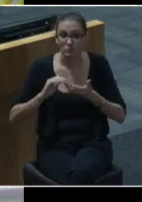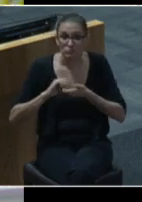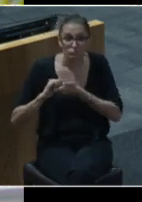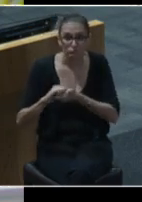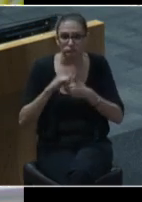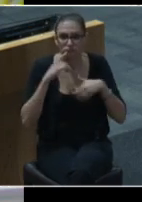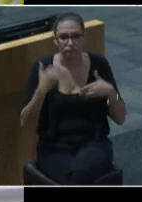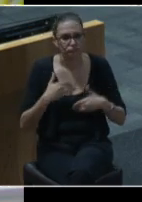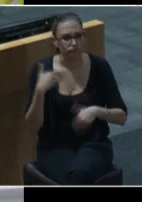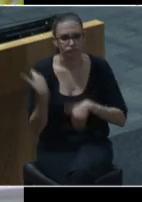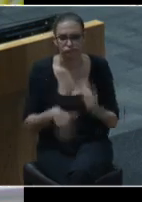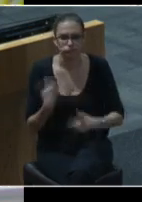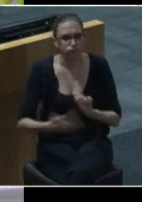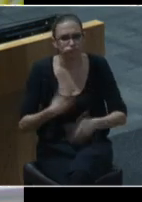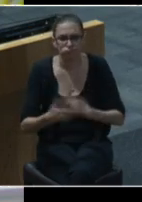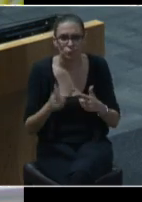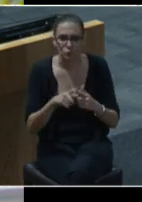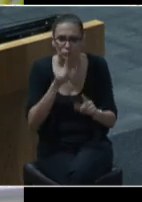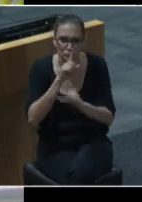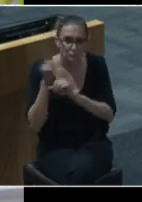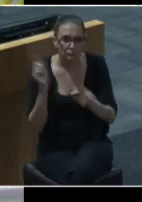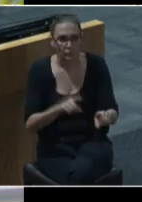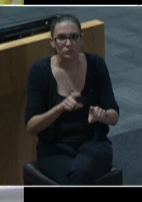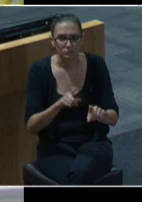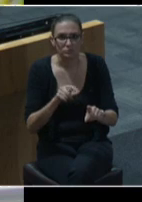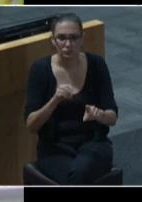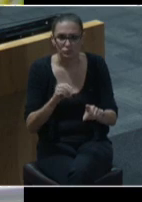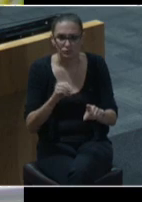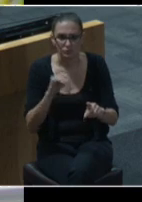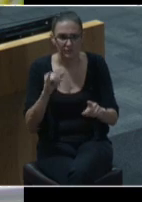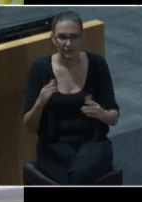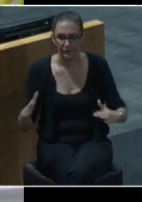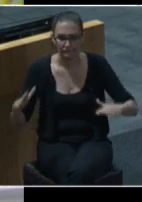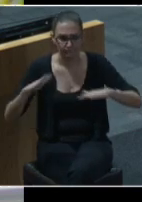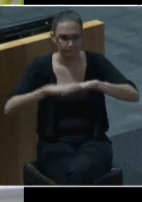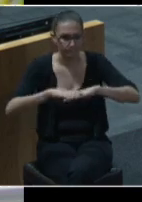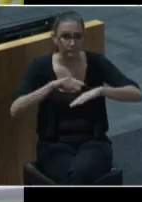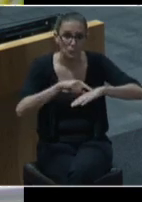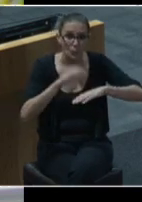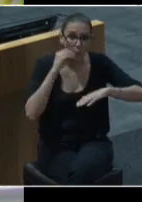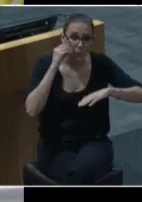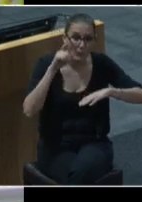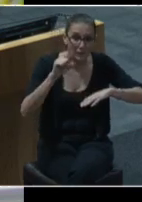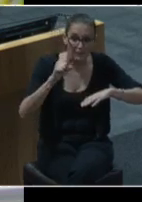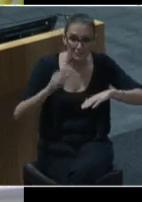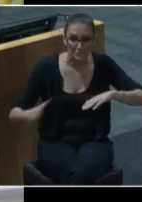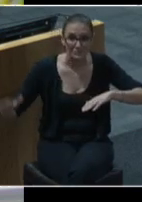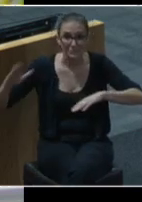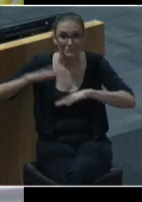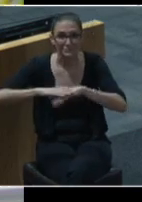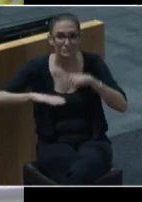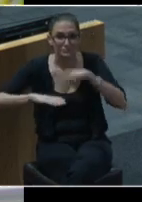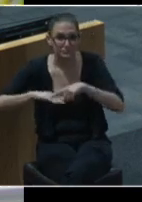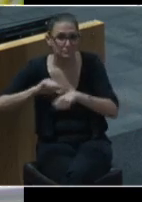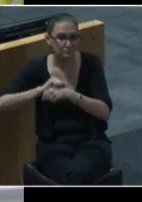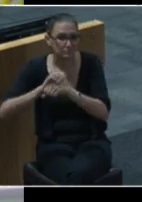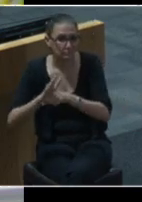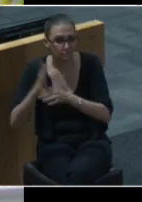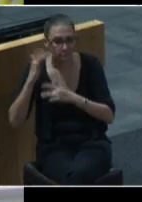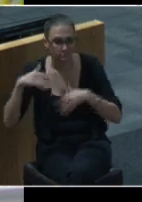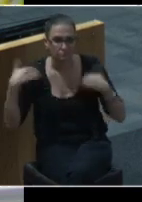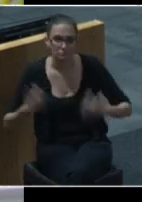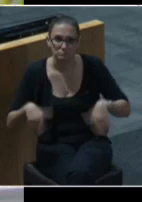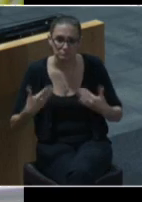swiftly to respond to the tragic intersectionality of homelessness and the pandemic quickly